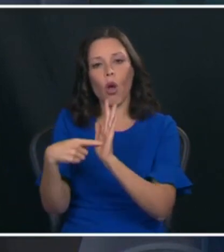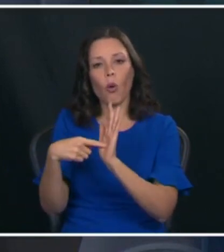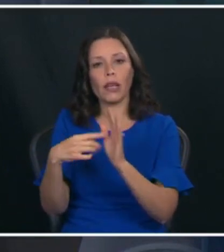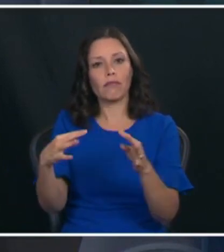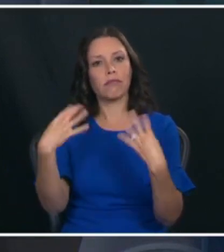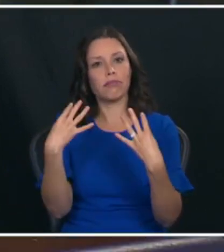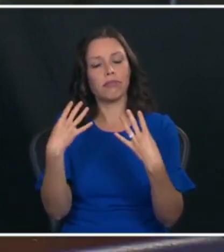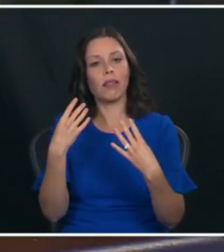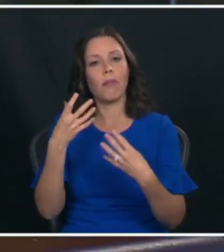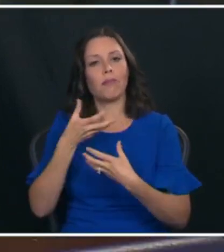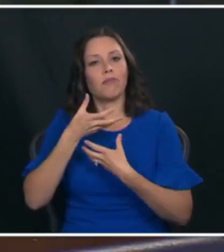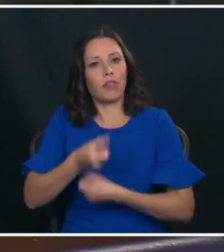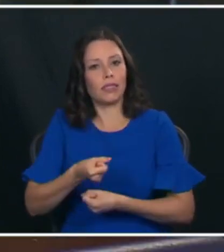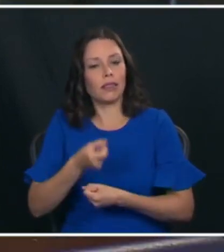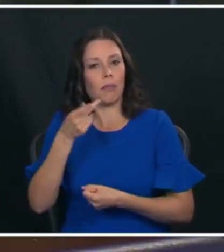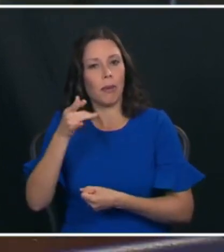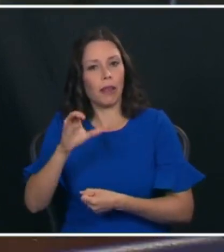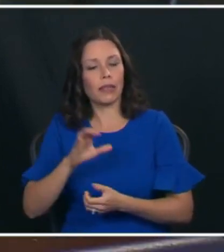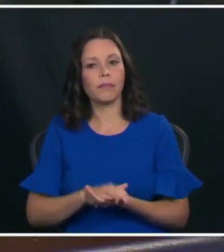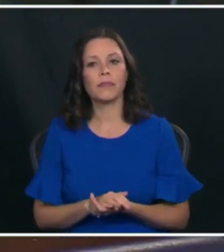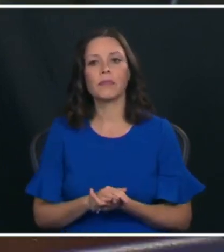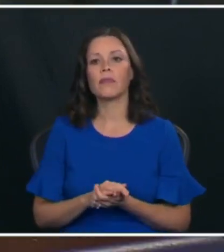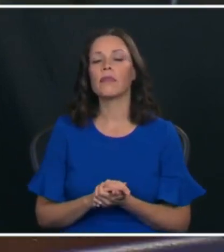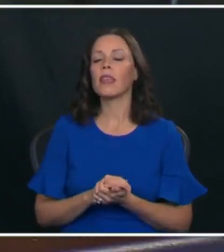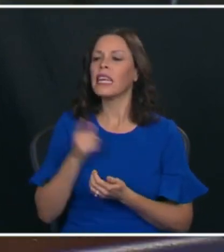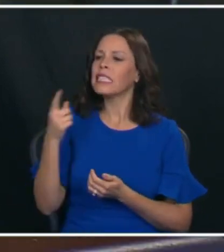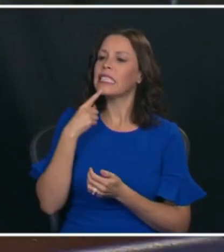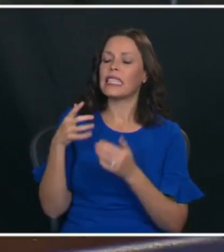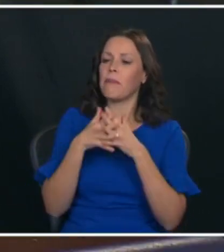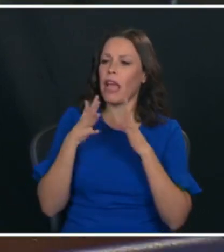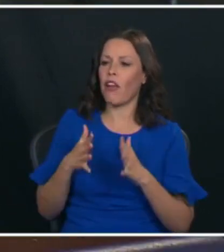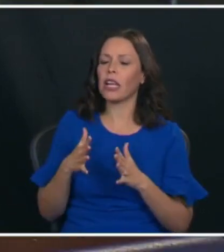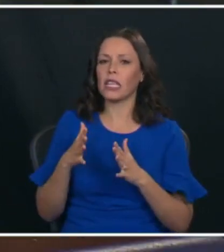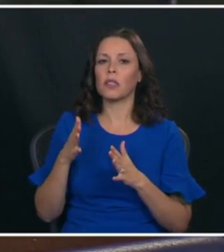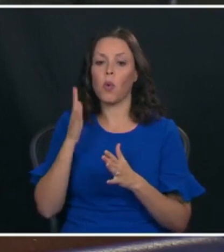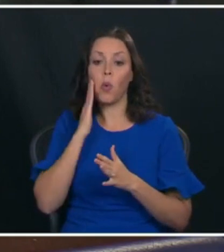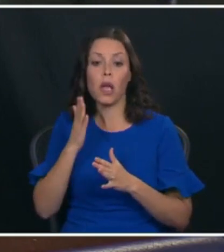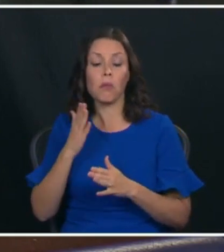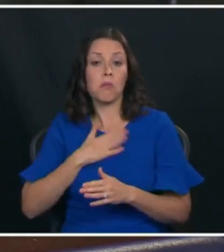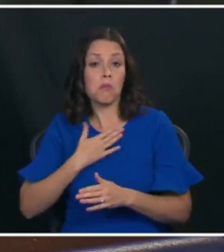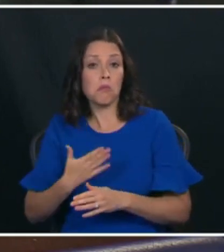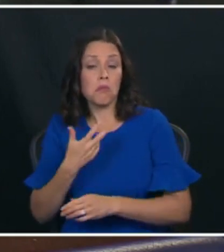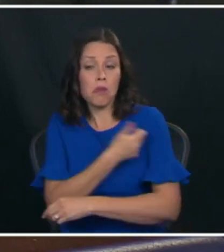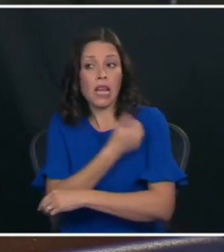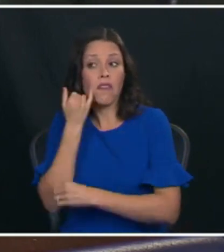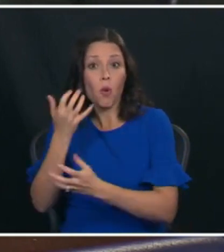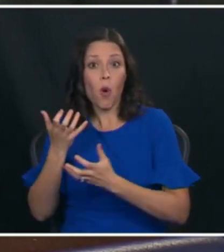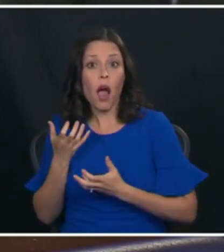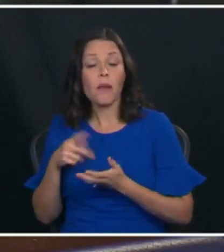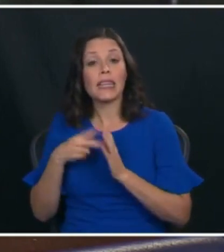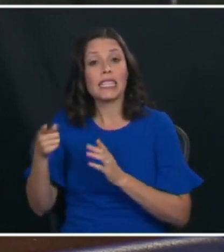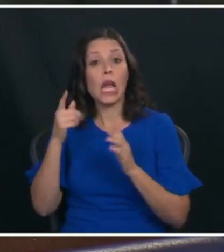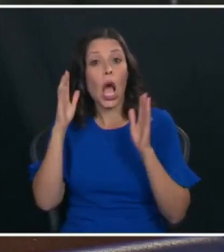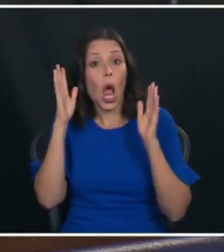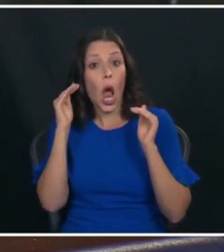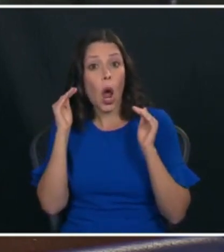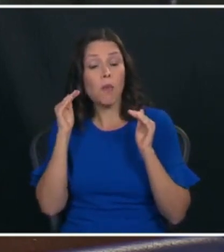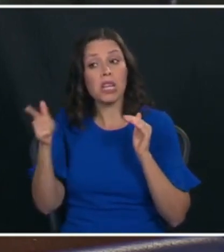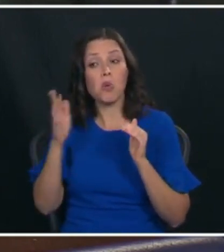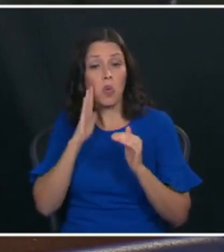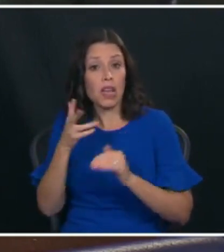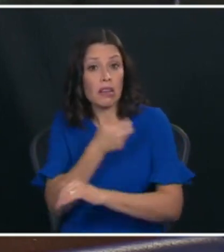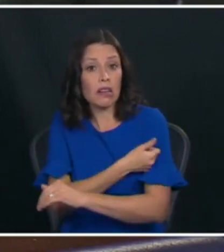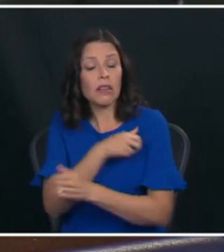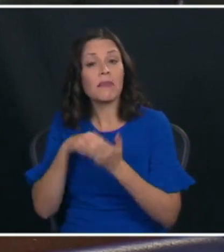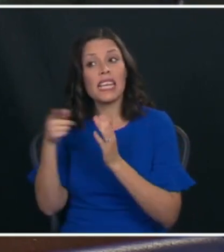confidence he has said that he thinks americans will be able to take it if they want to take it you're saying he's hoping to taking it is he going to